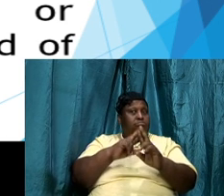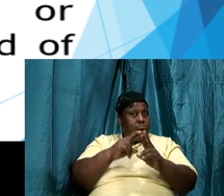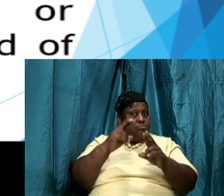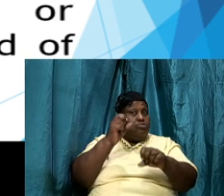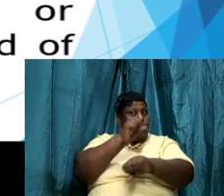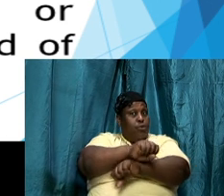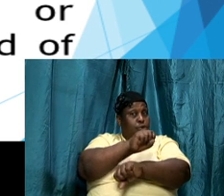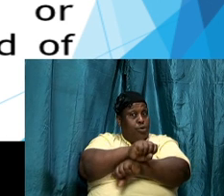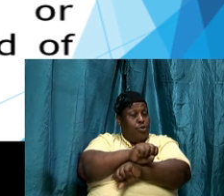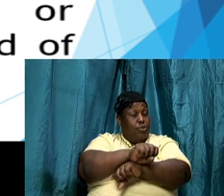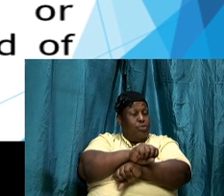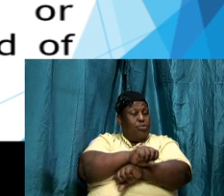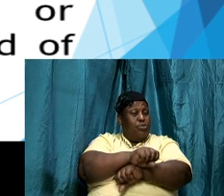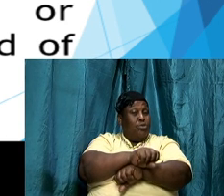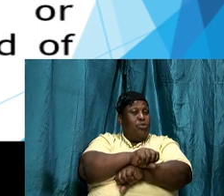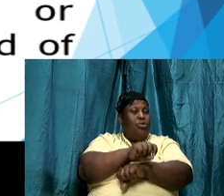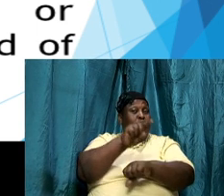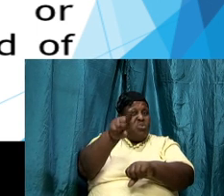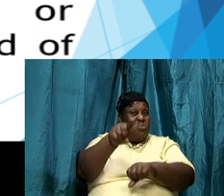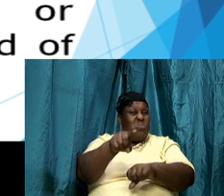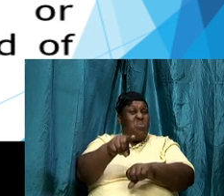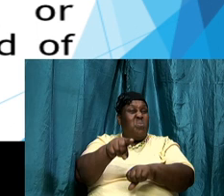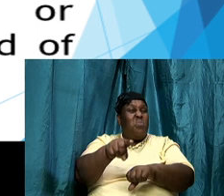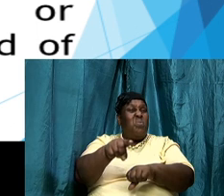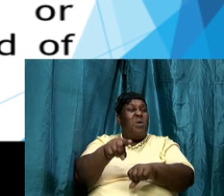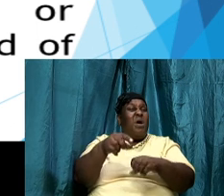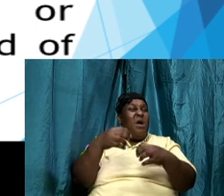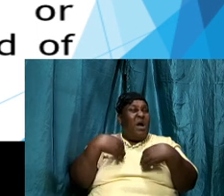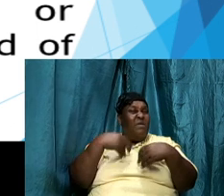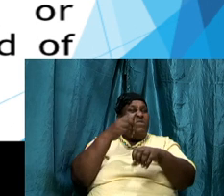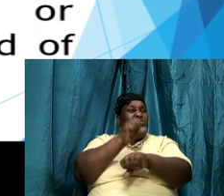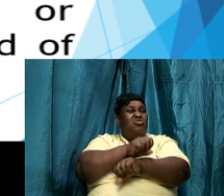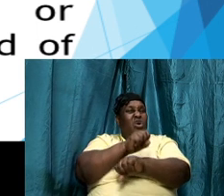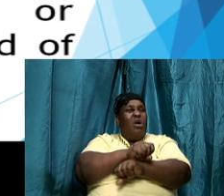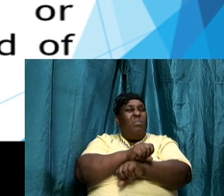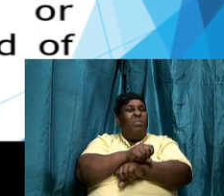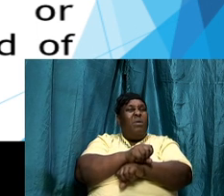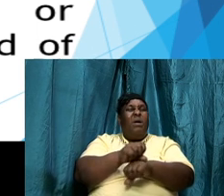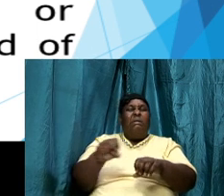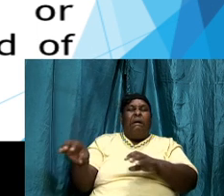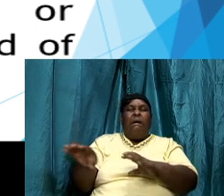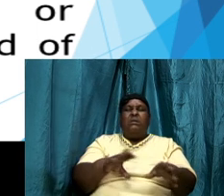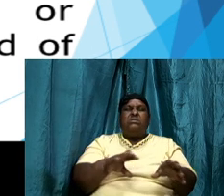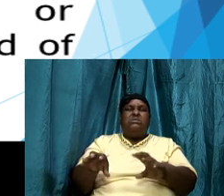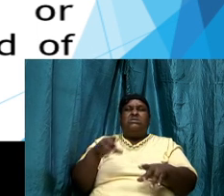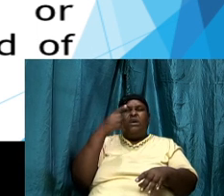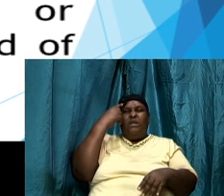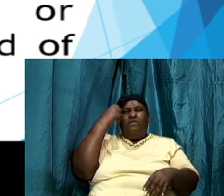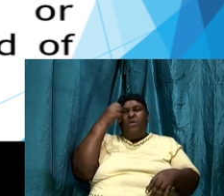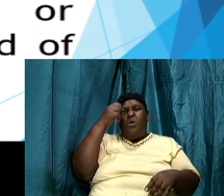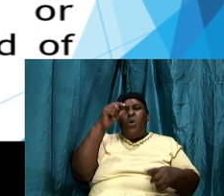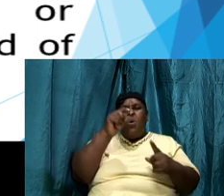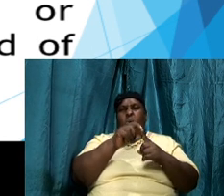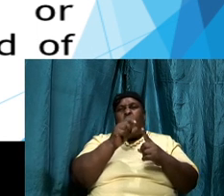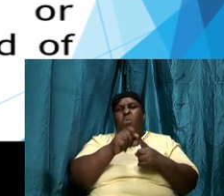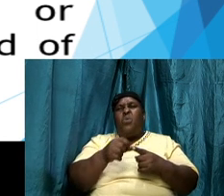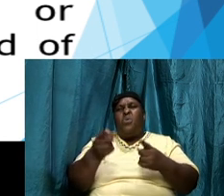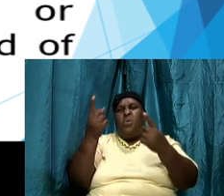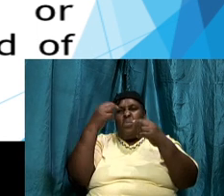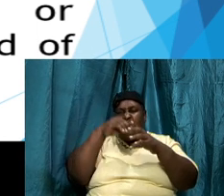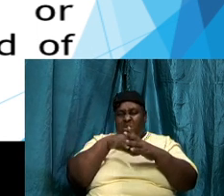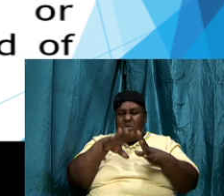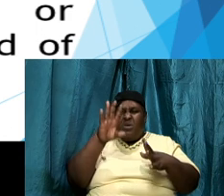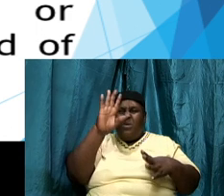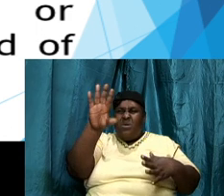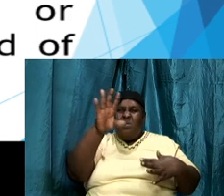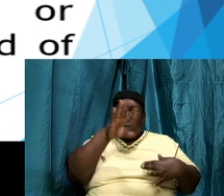and you got the job and you only acted because a word fell into your spirit that